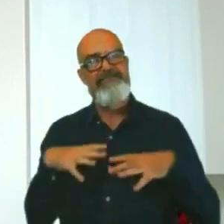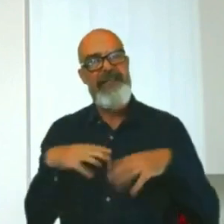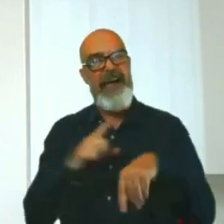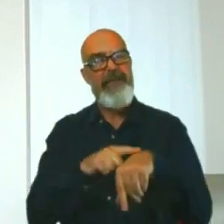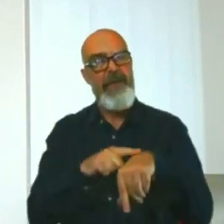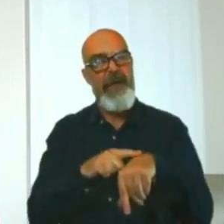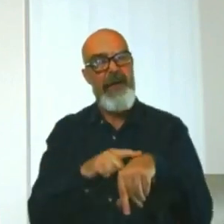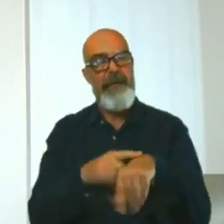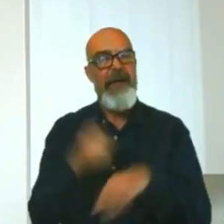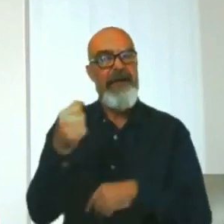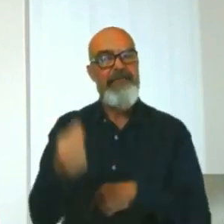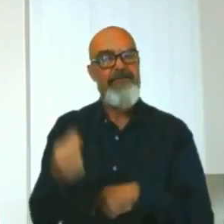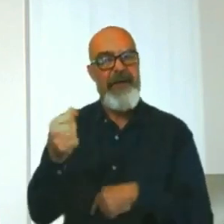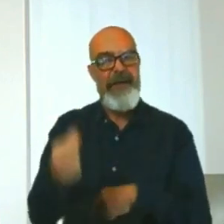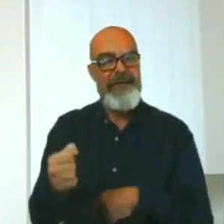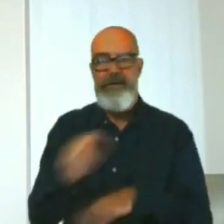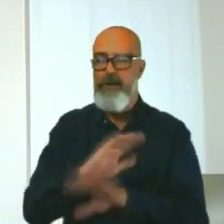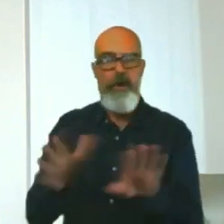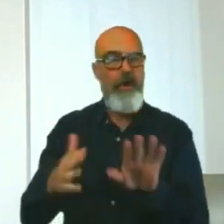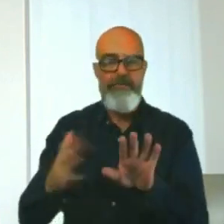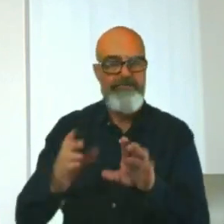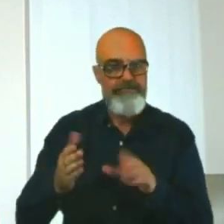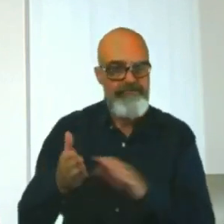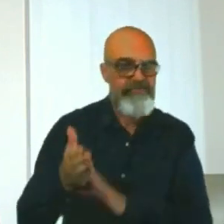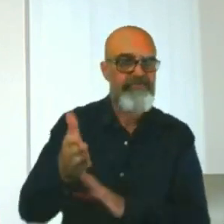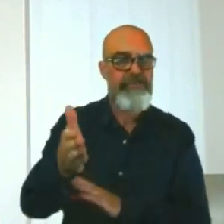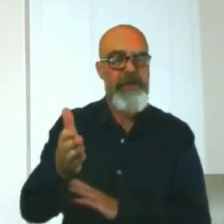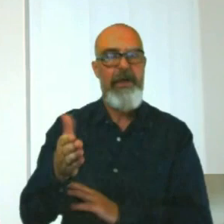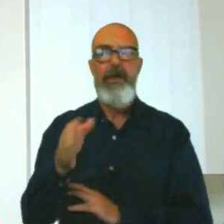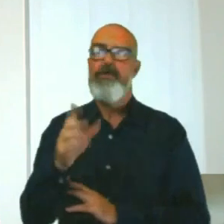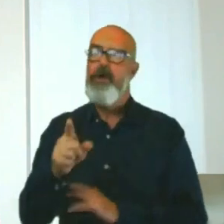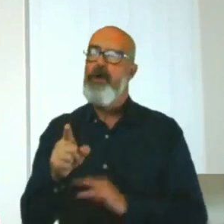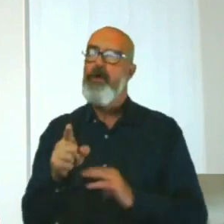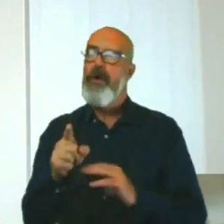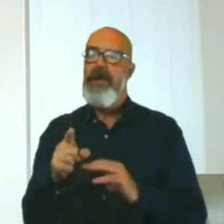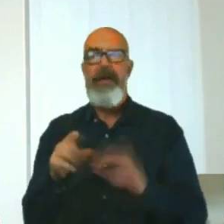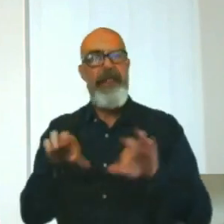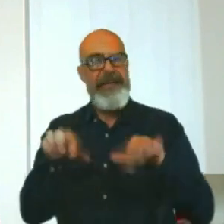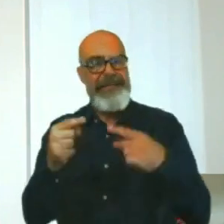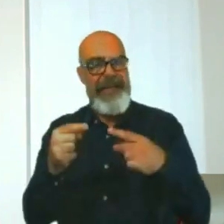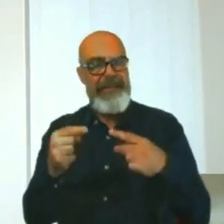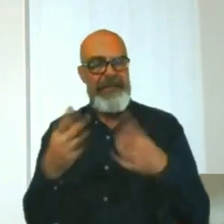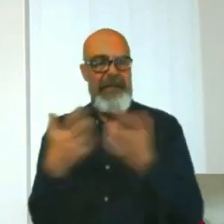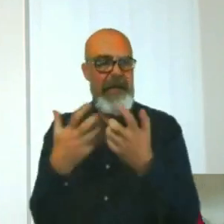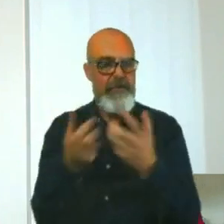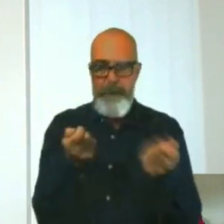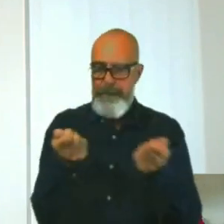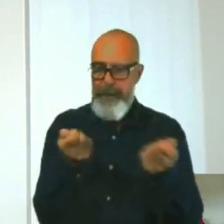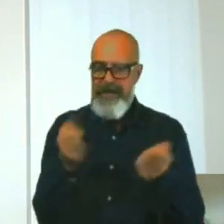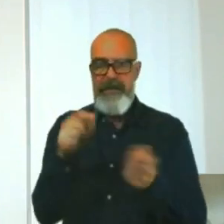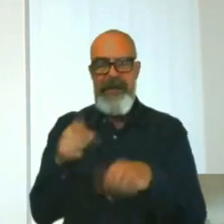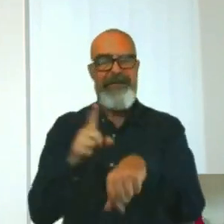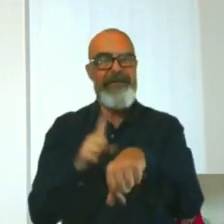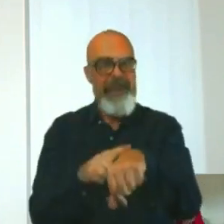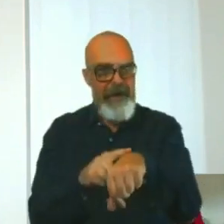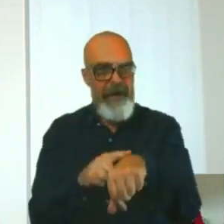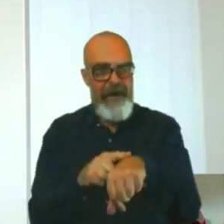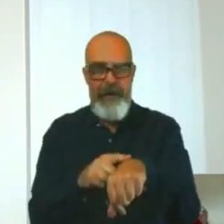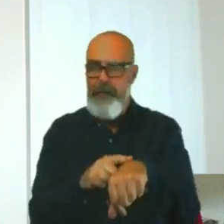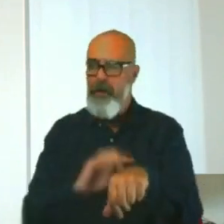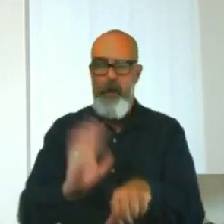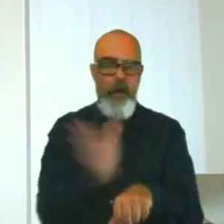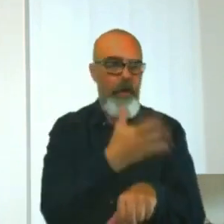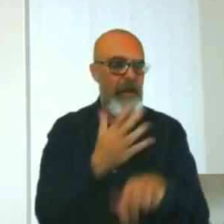optimise what we can do in a very short space of time and trying to deal with all the restrictions around us,